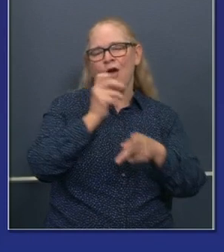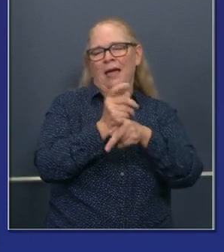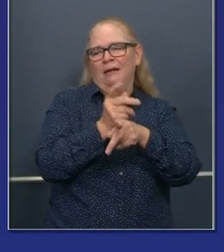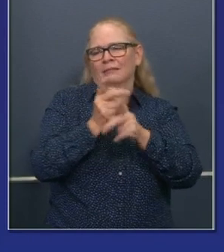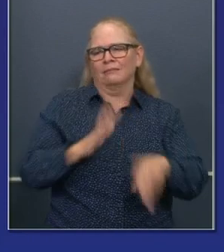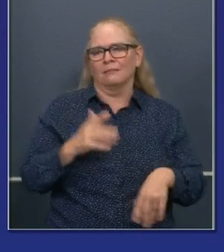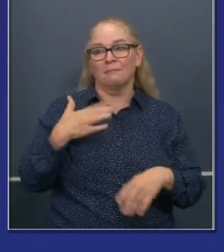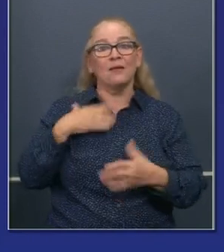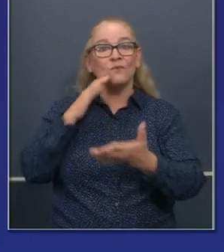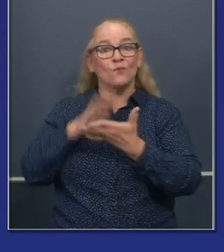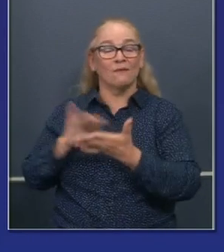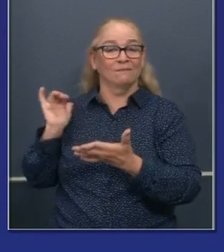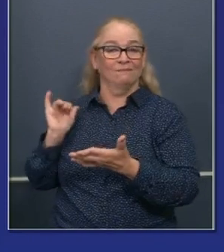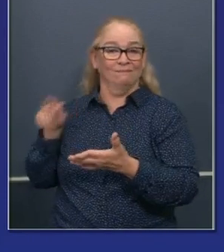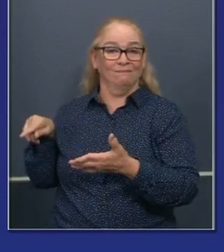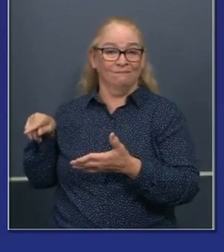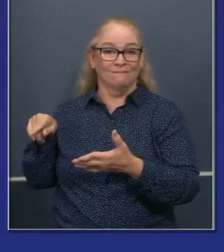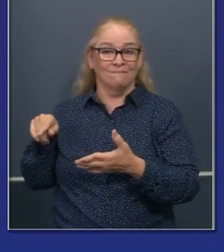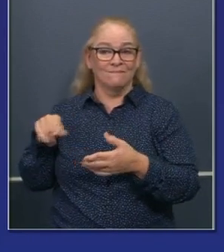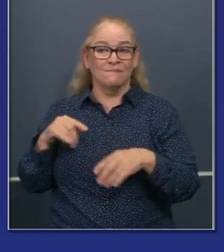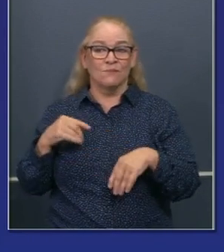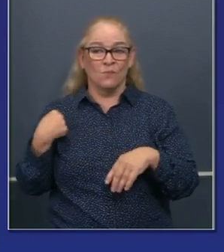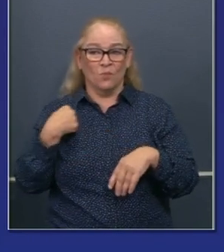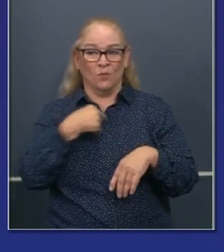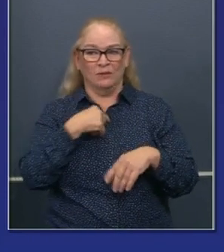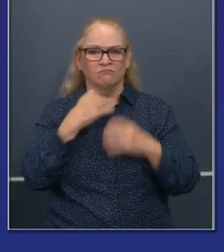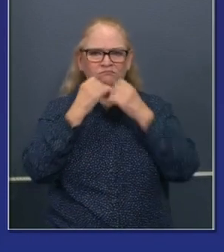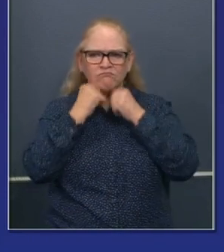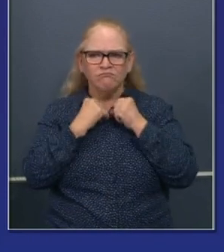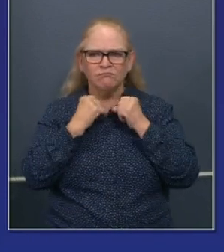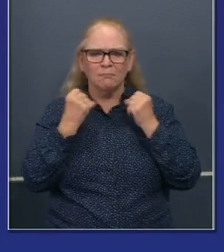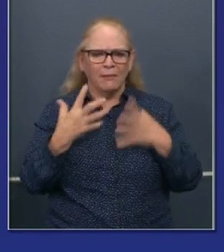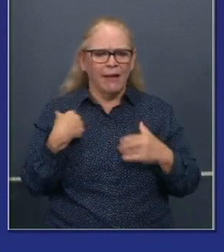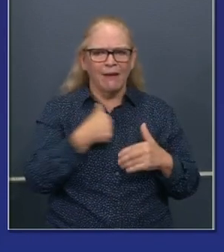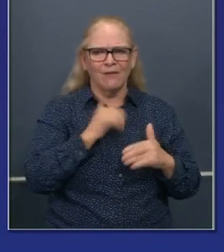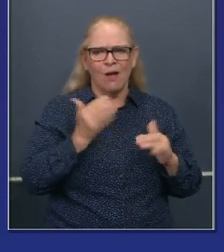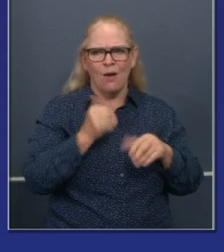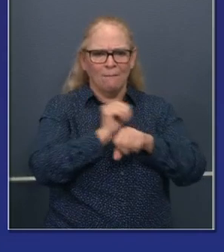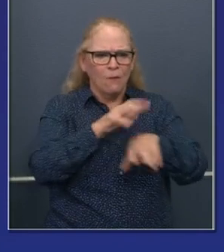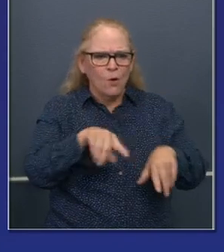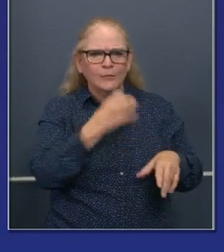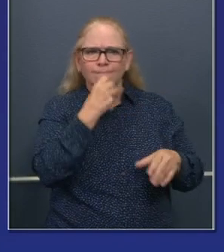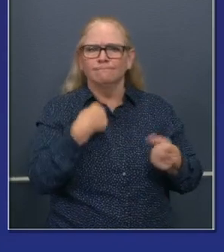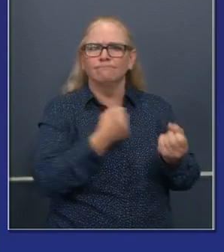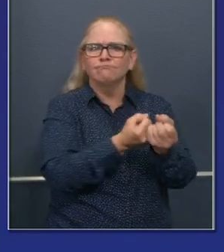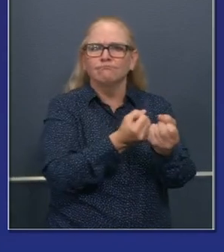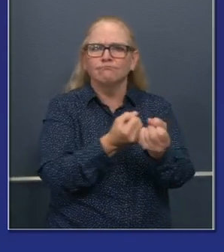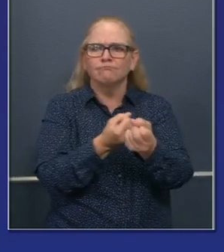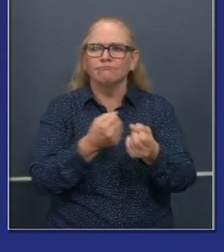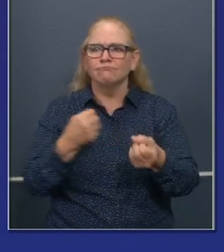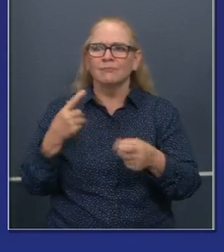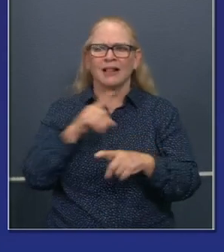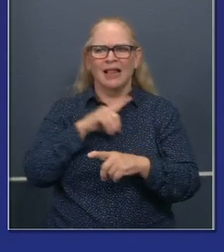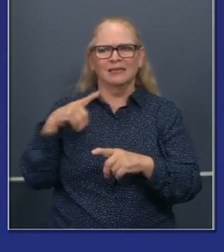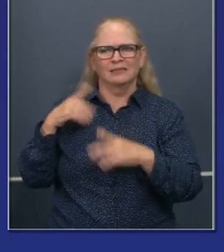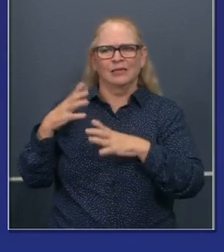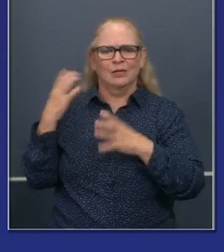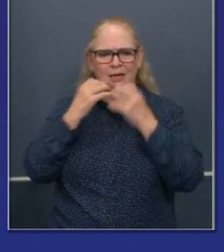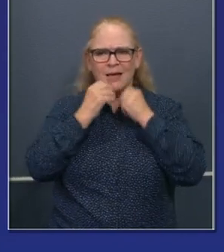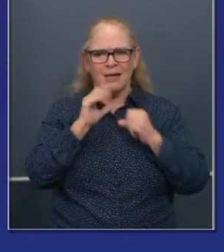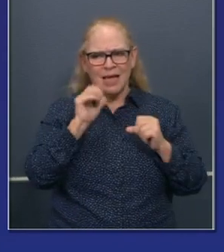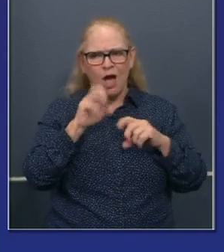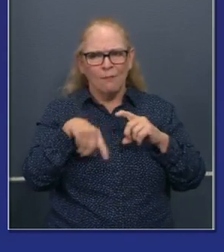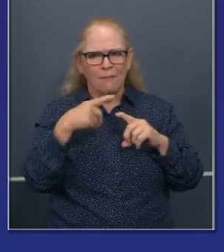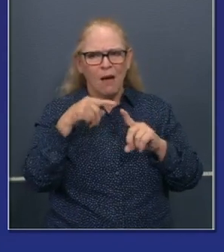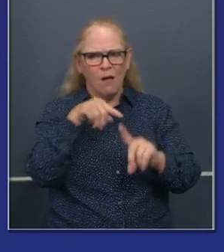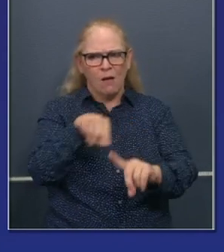my administration holds dear chief of staff, Anna Larry, among many others, but I know legislative leaders care deeply about caregiving care economy,